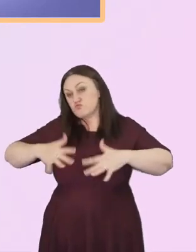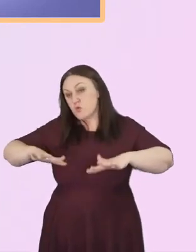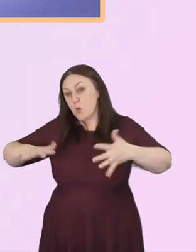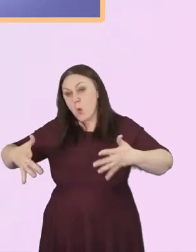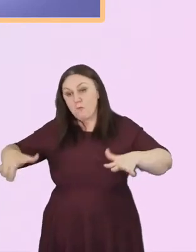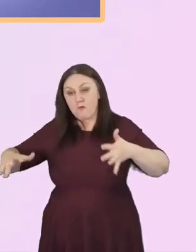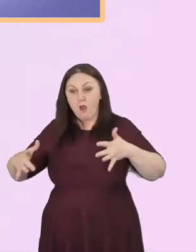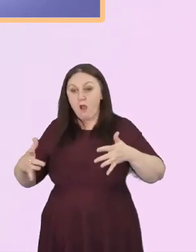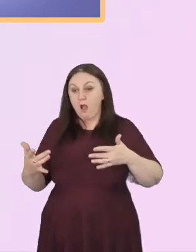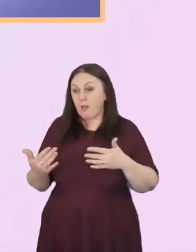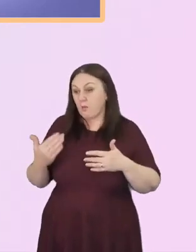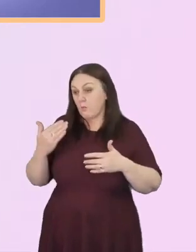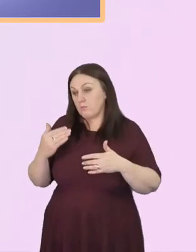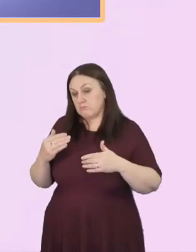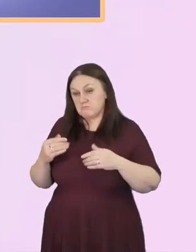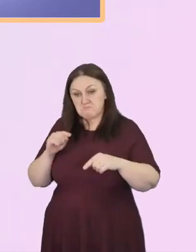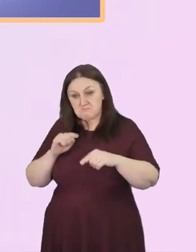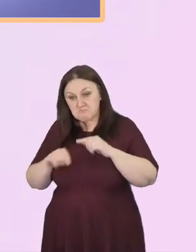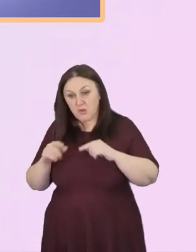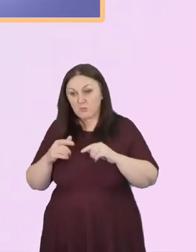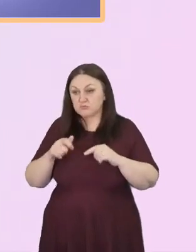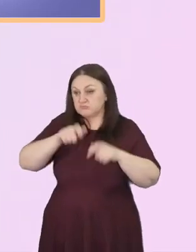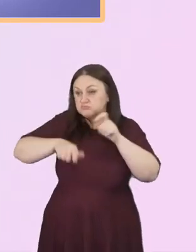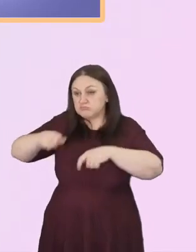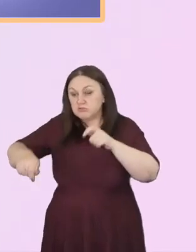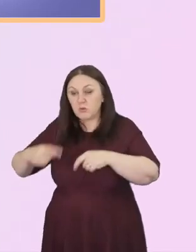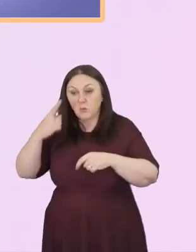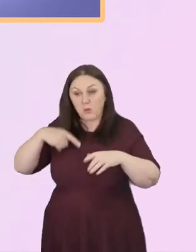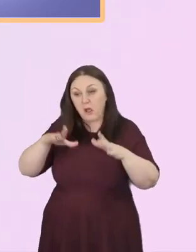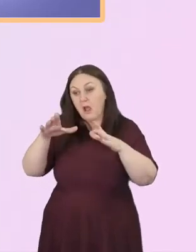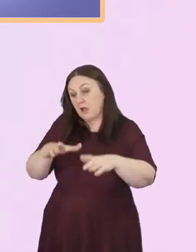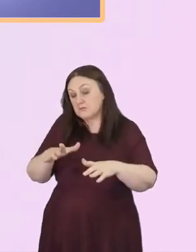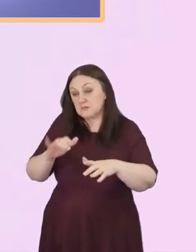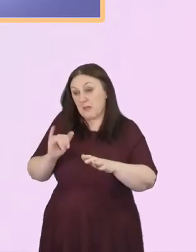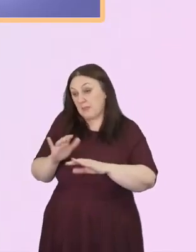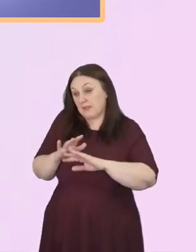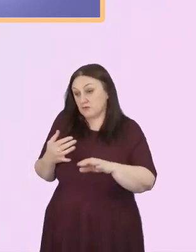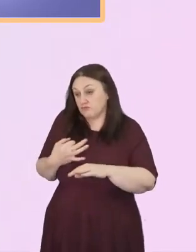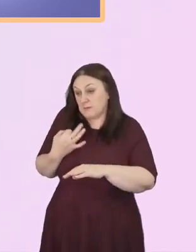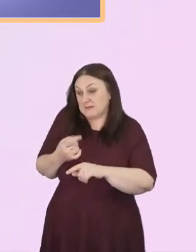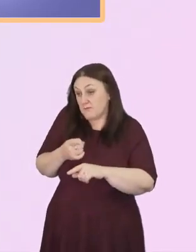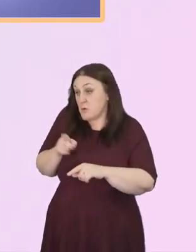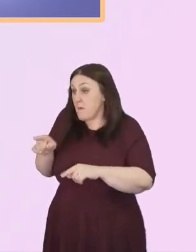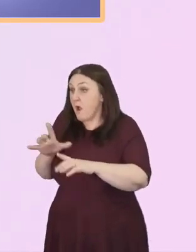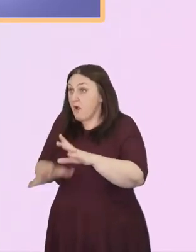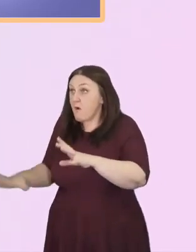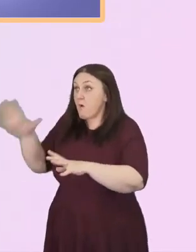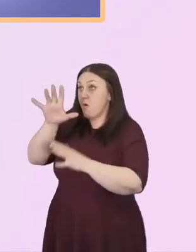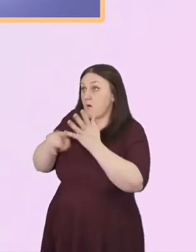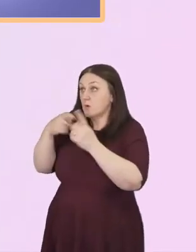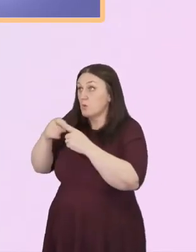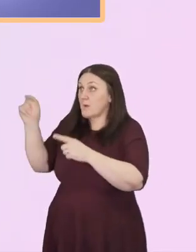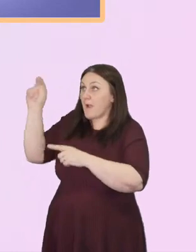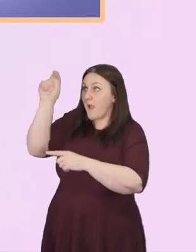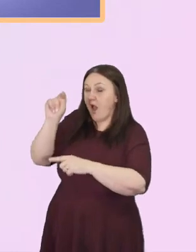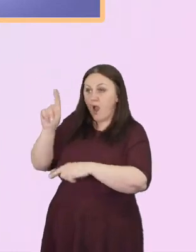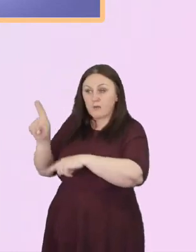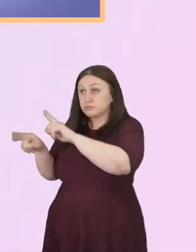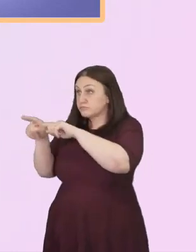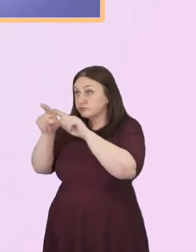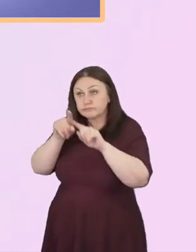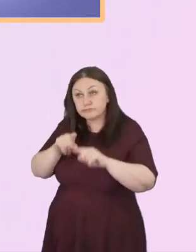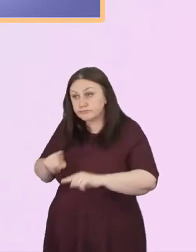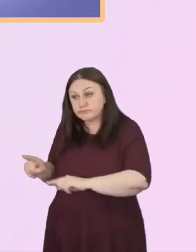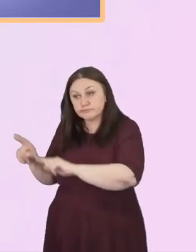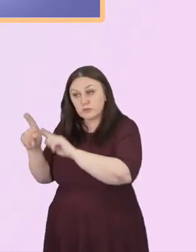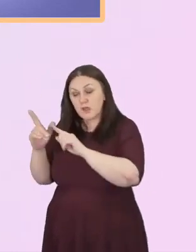our shared context as the United Kingdom is one that needs to be reflected in our approach. And